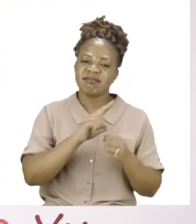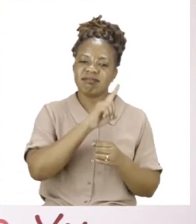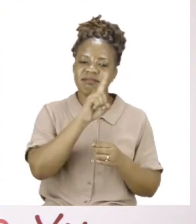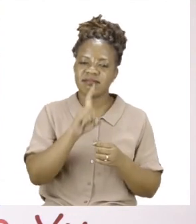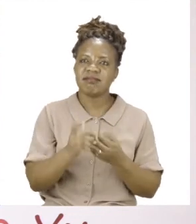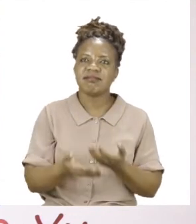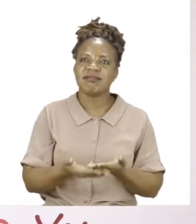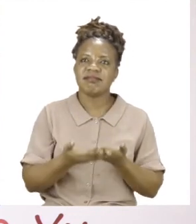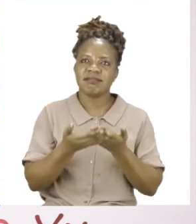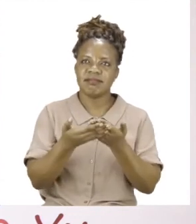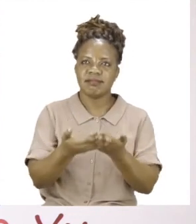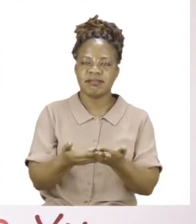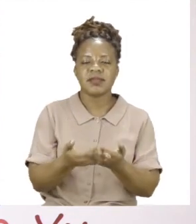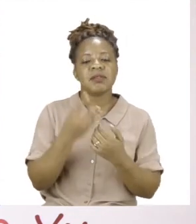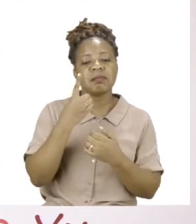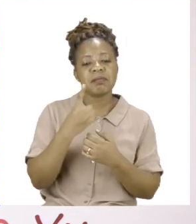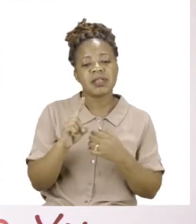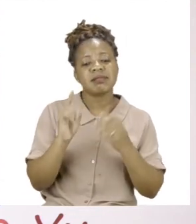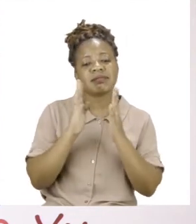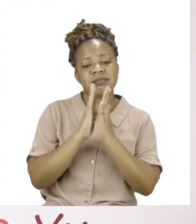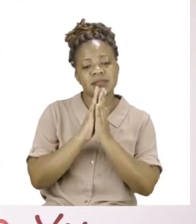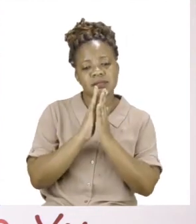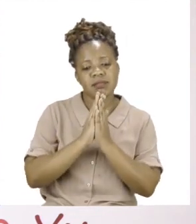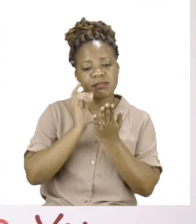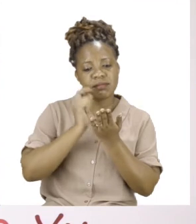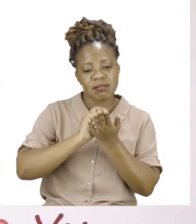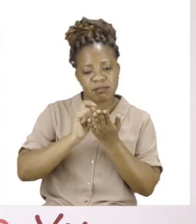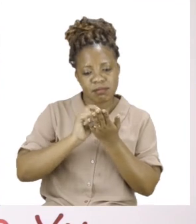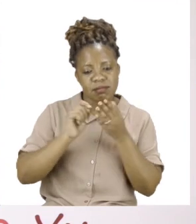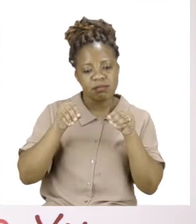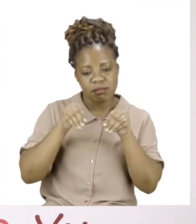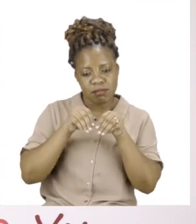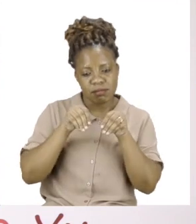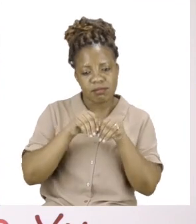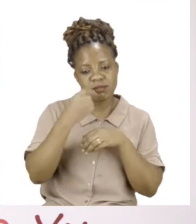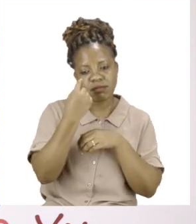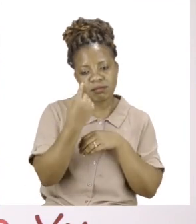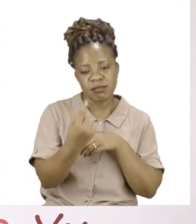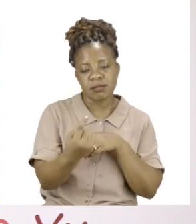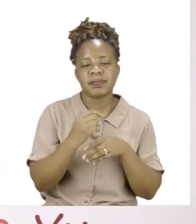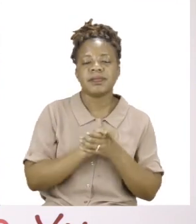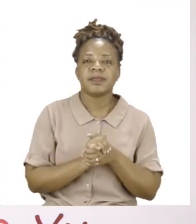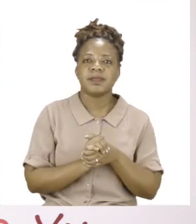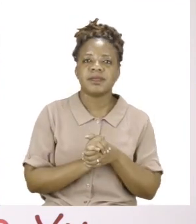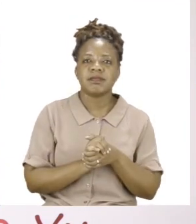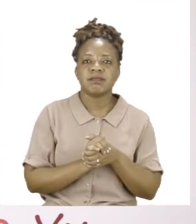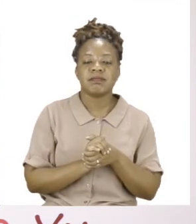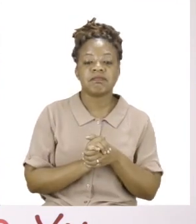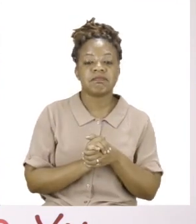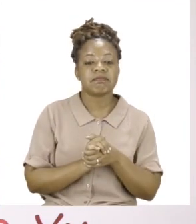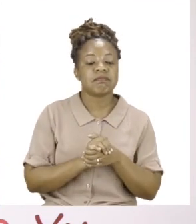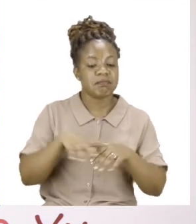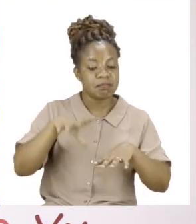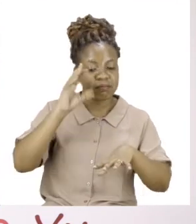sure that you finish your work by yourself. So now that we are done, it is important for us